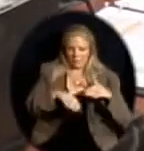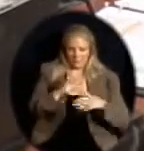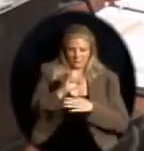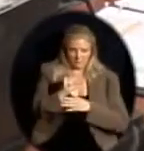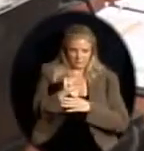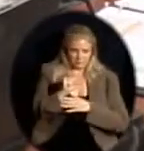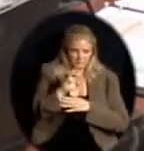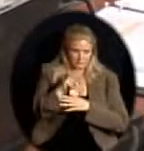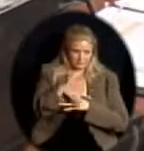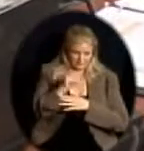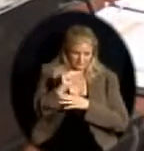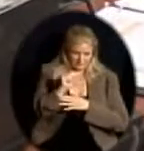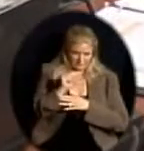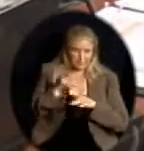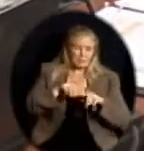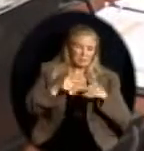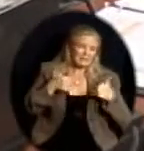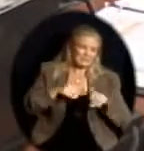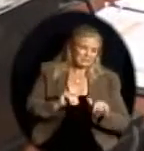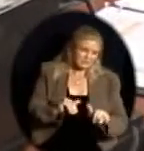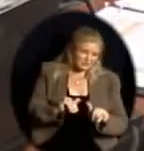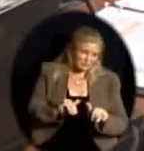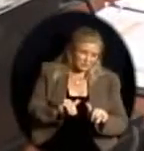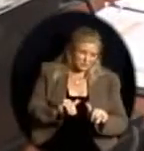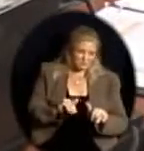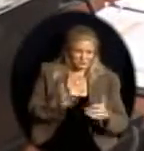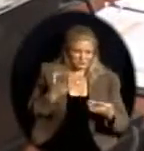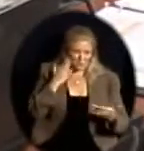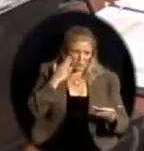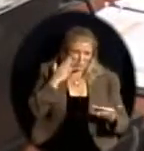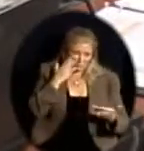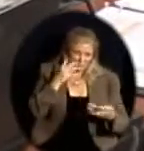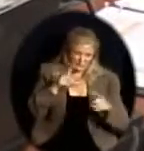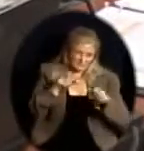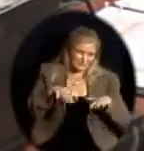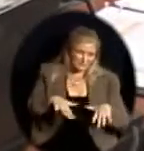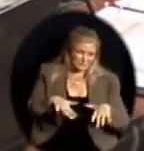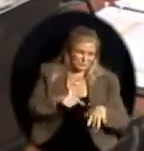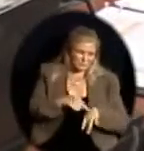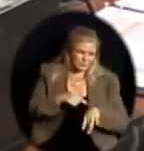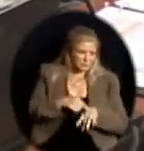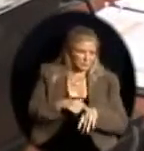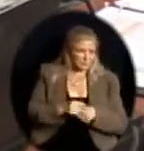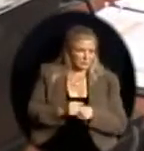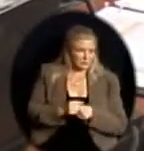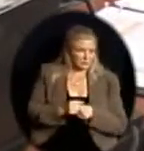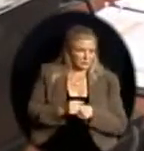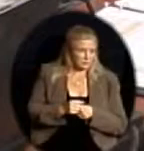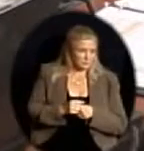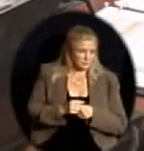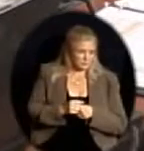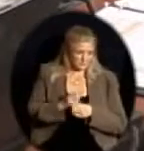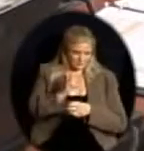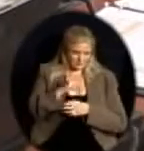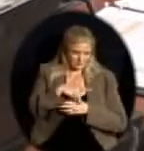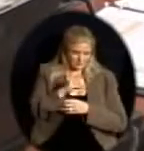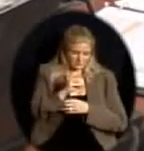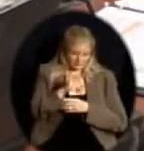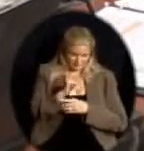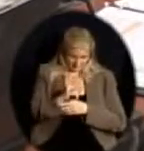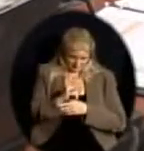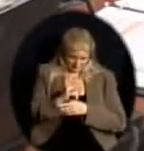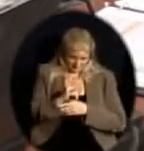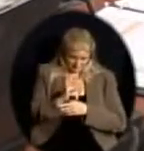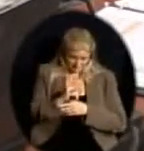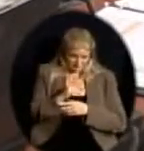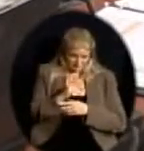But it's still sort of in the test period with us. know, I don't think... it an epoxy product also? Excuse me. Is it an epoxy product also? It is